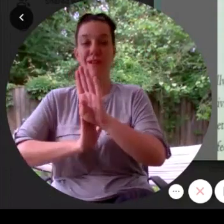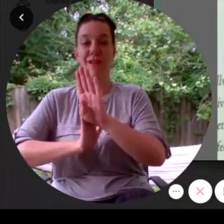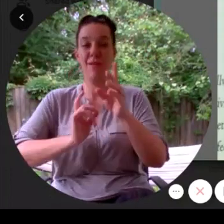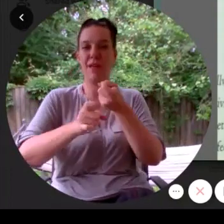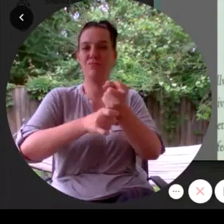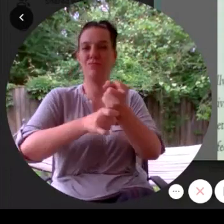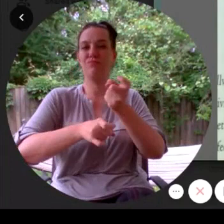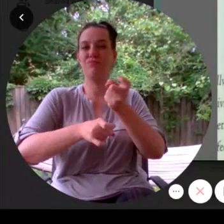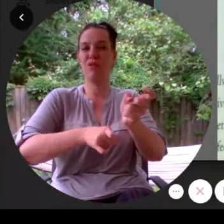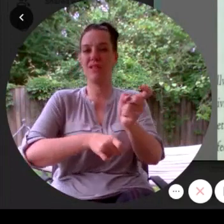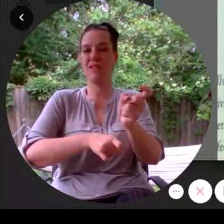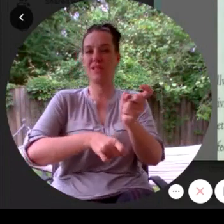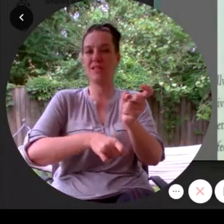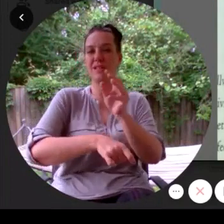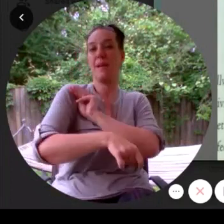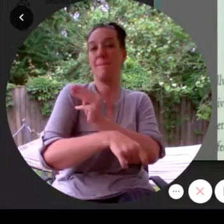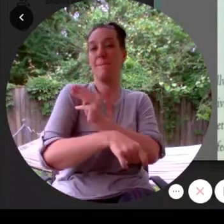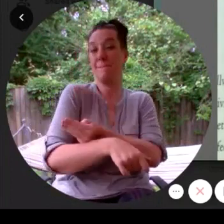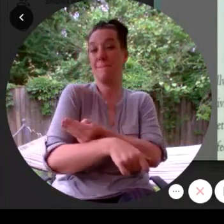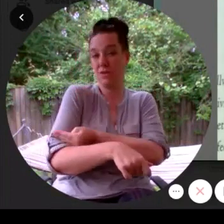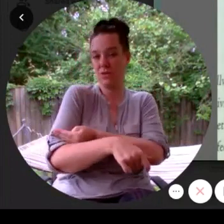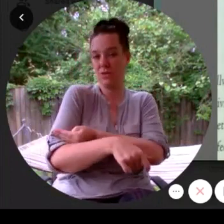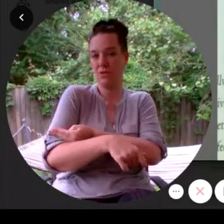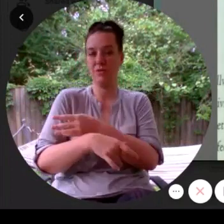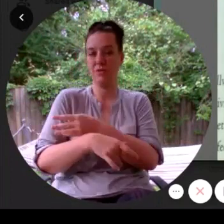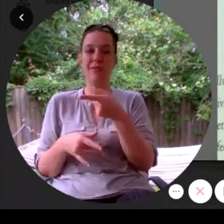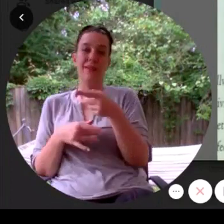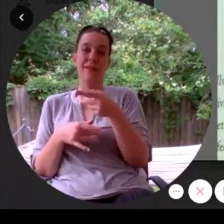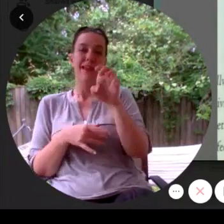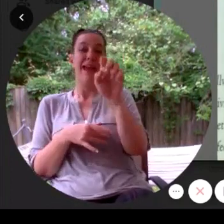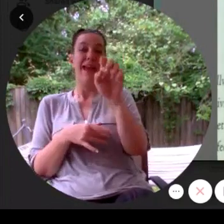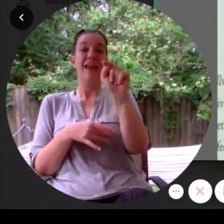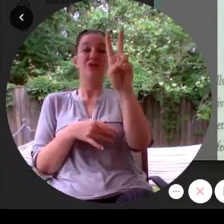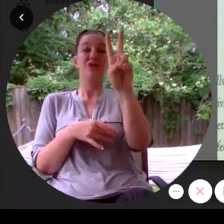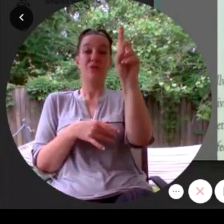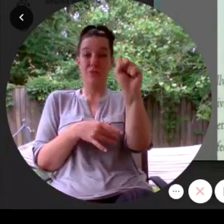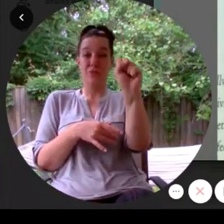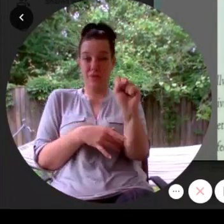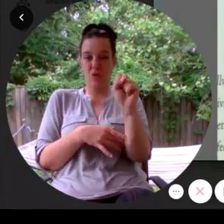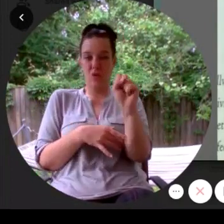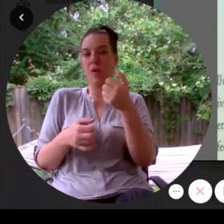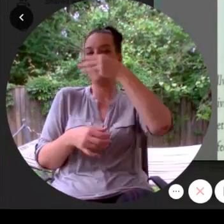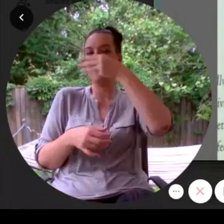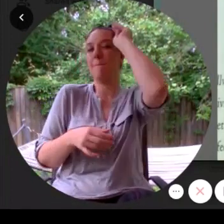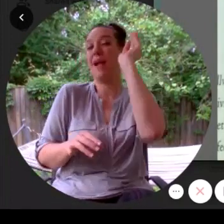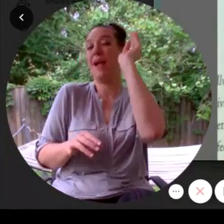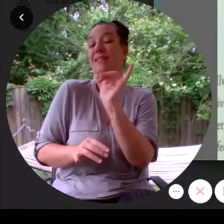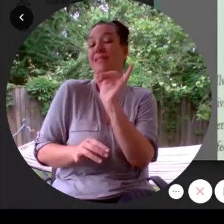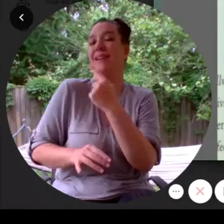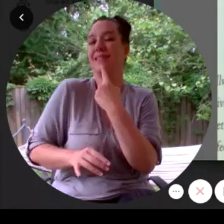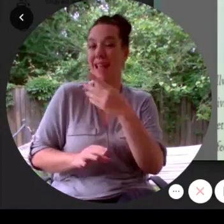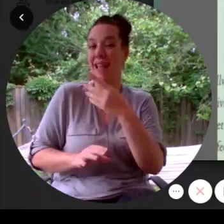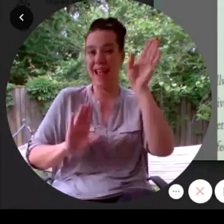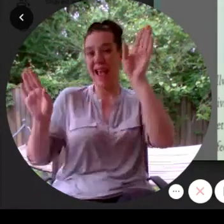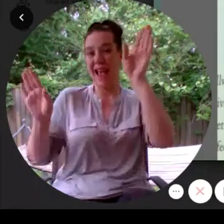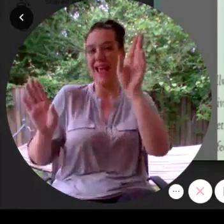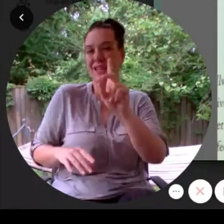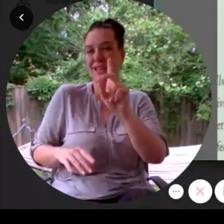the pranking etudes or as Miles liked to call them the hey dudes